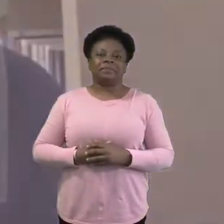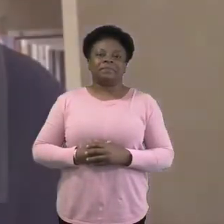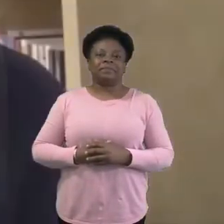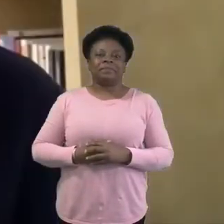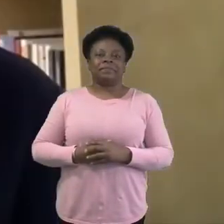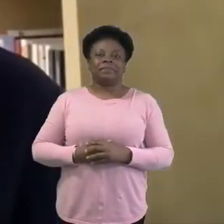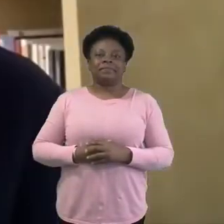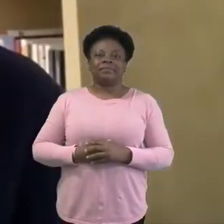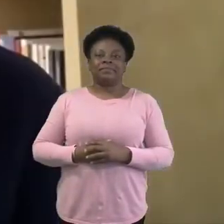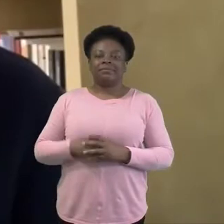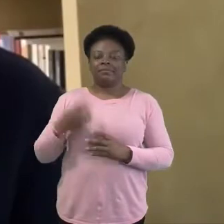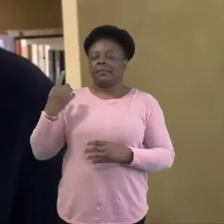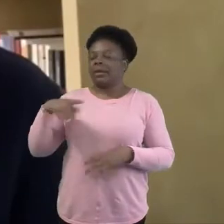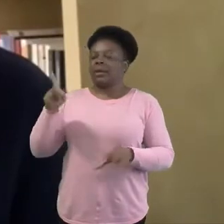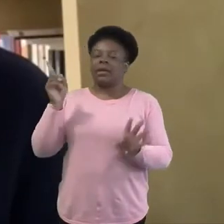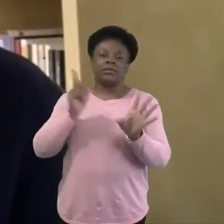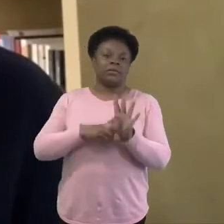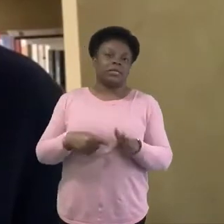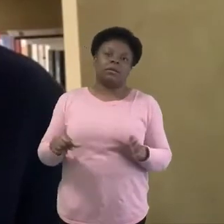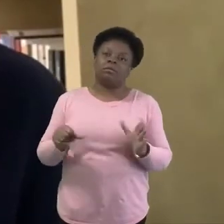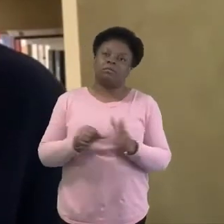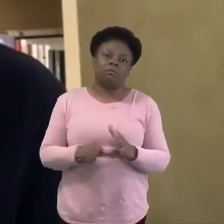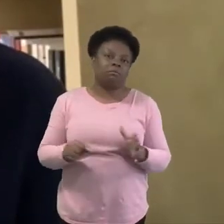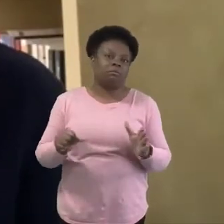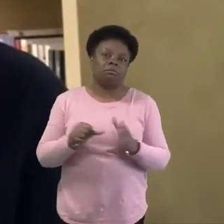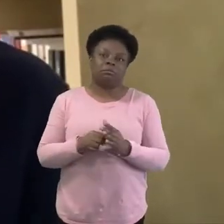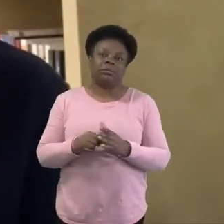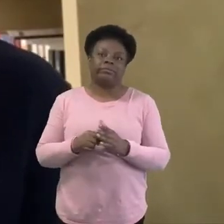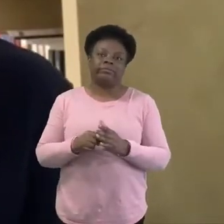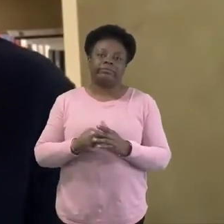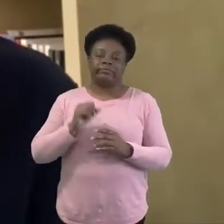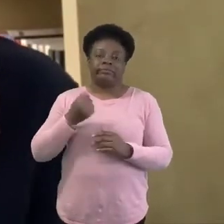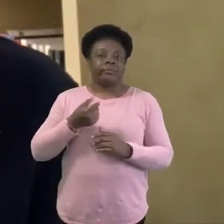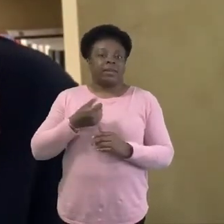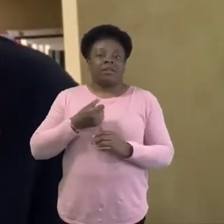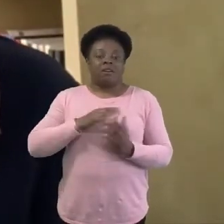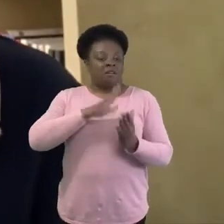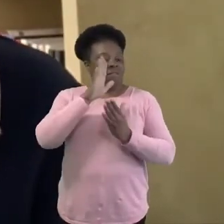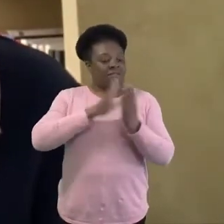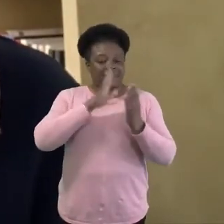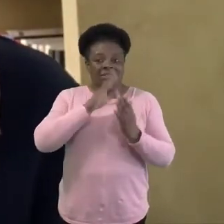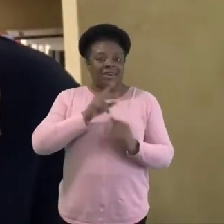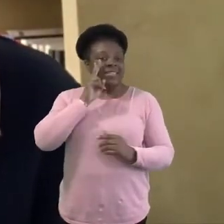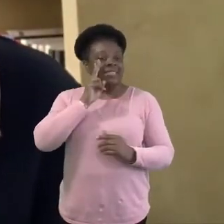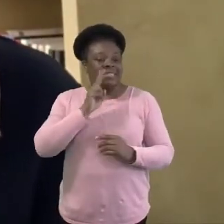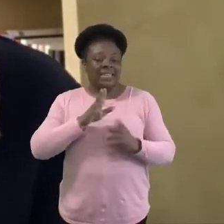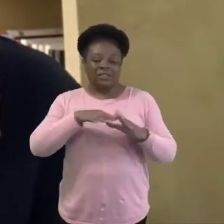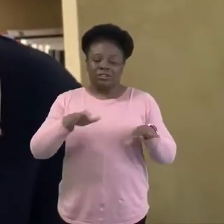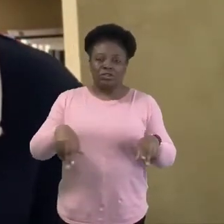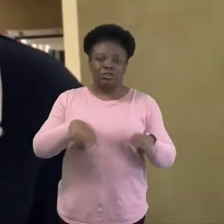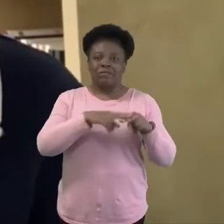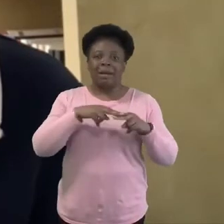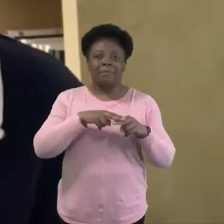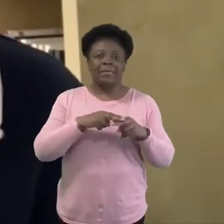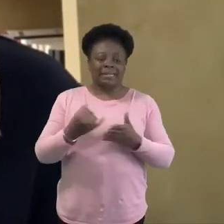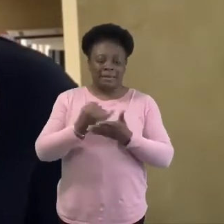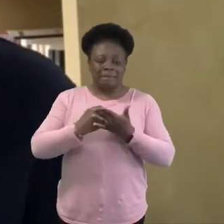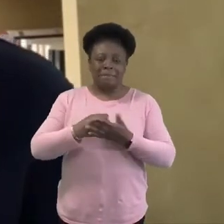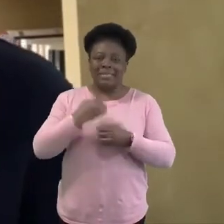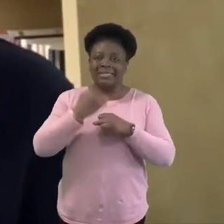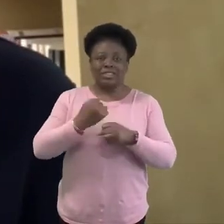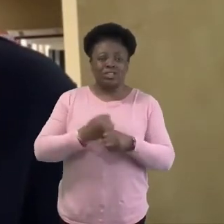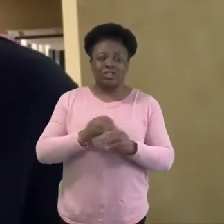The last year has been really hard, not seeing the children and families face to face with messy church, with all the other